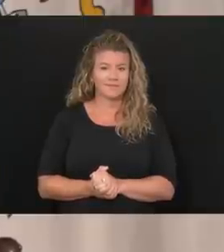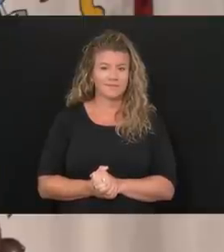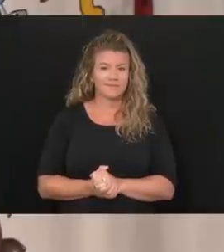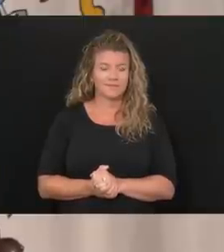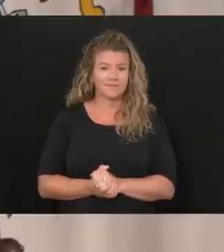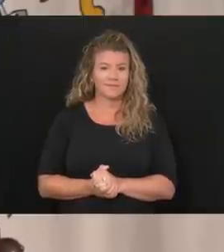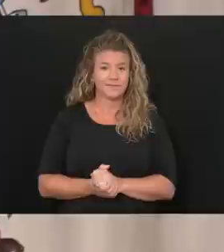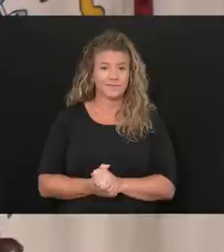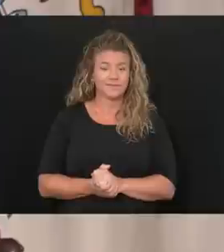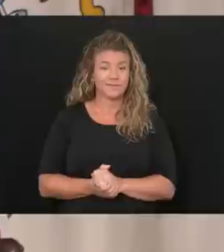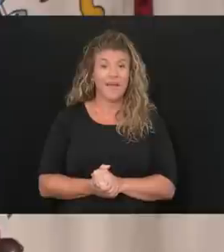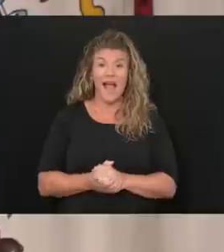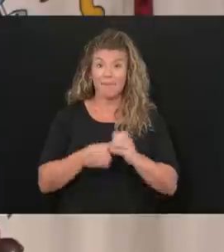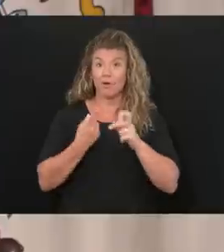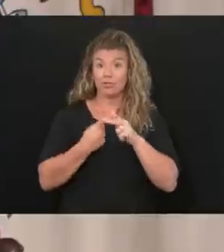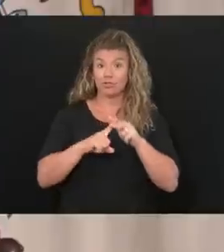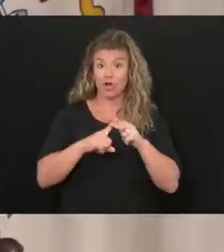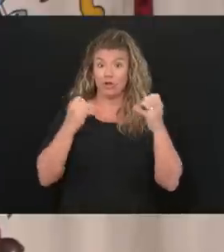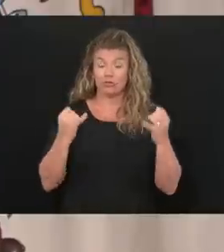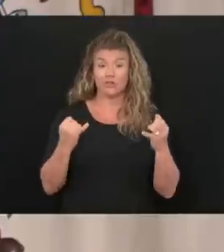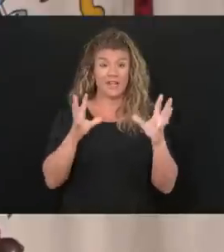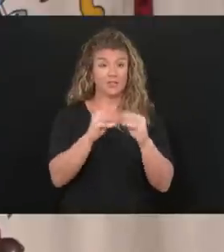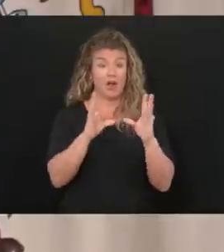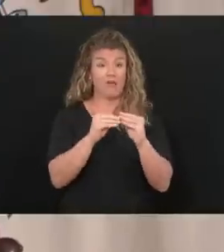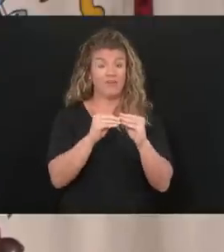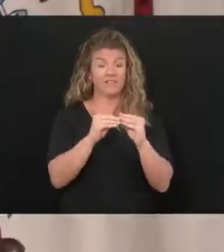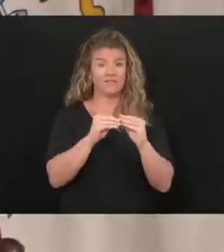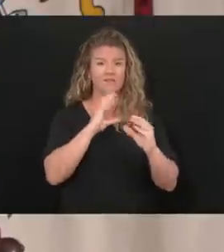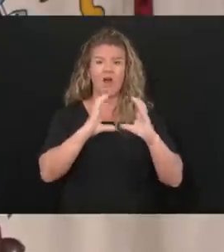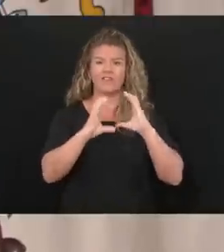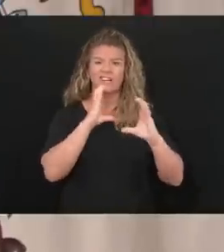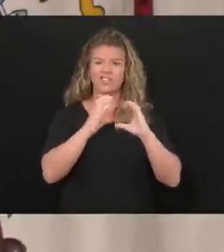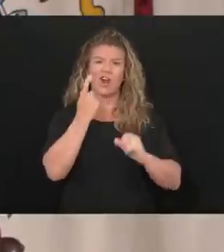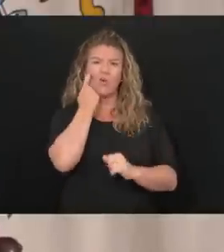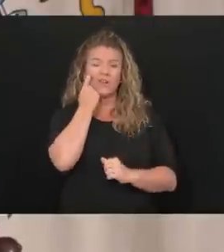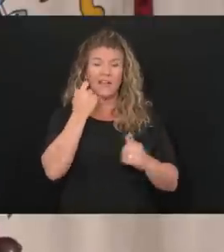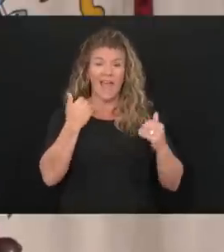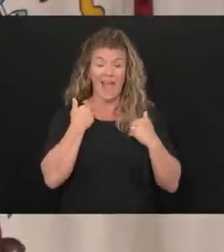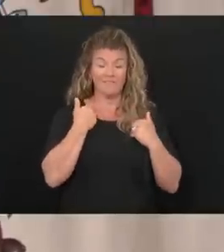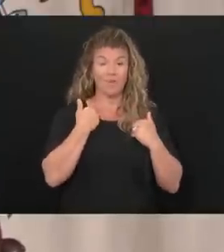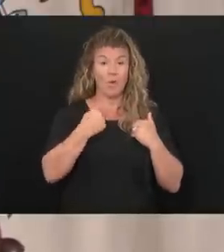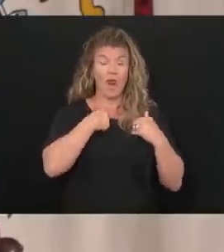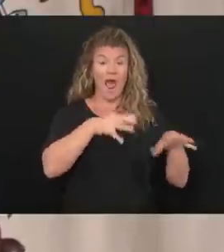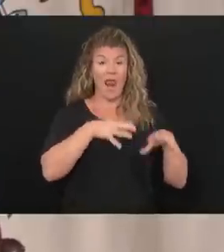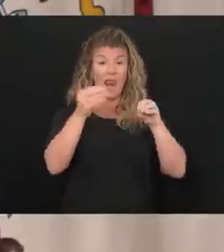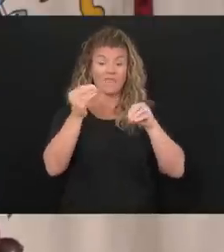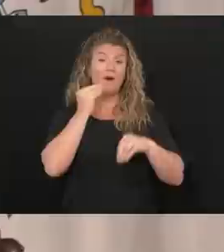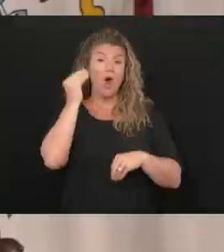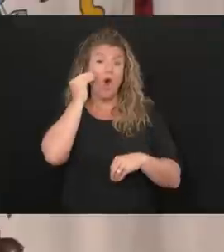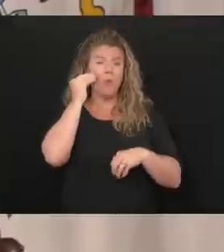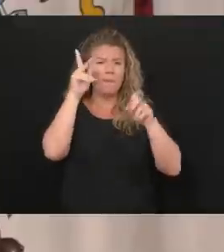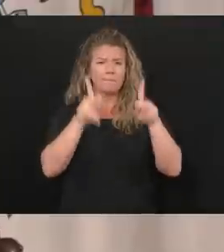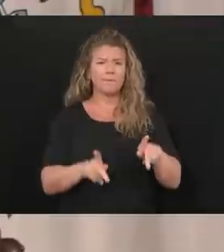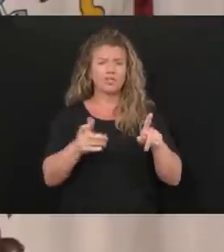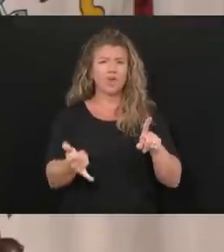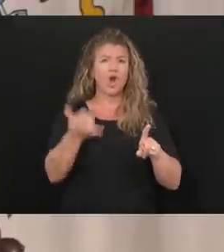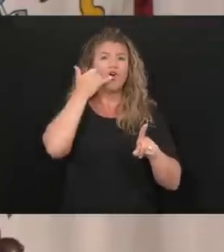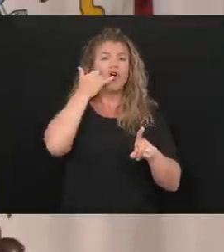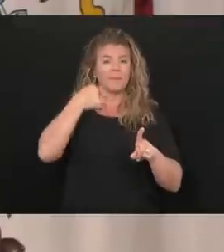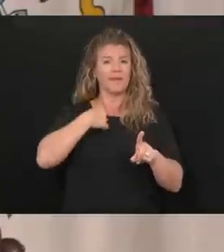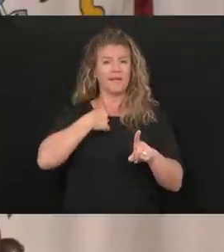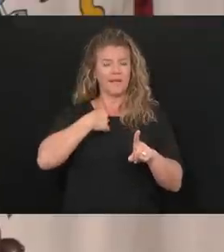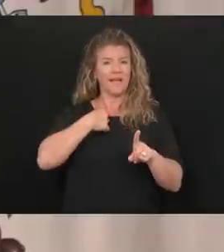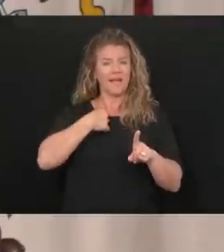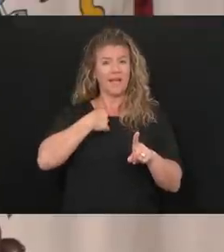had just a little while ago. When I left my house this morning, there was an individual that had called and said there was a little seven-year